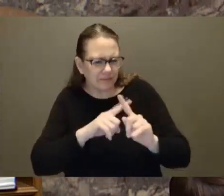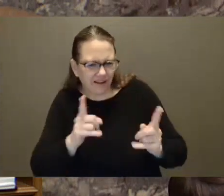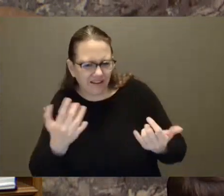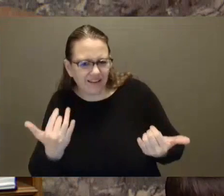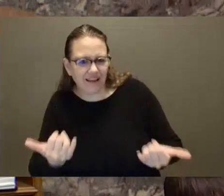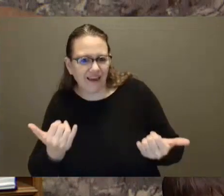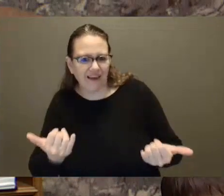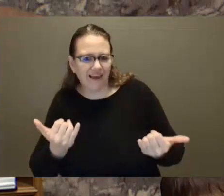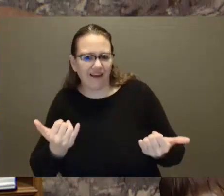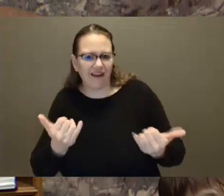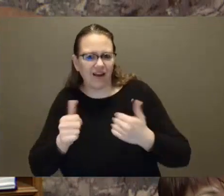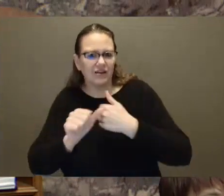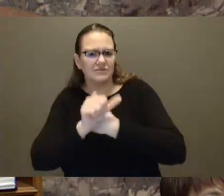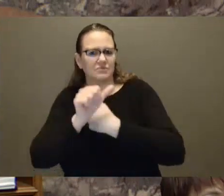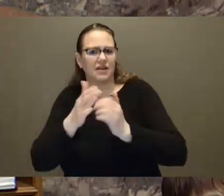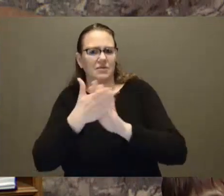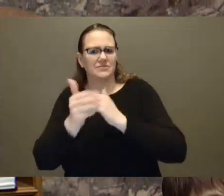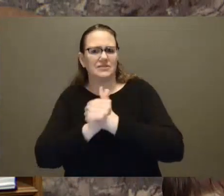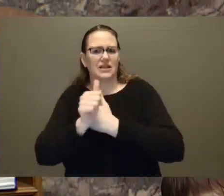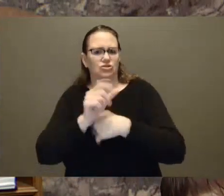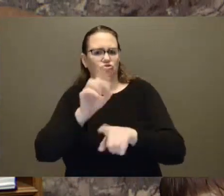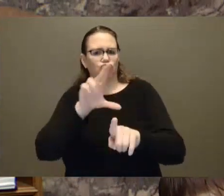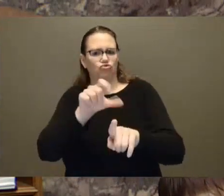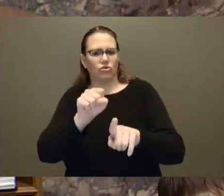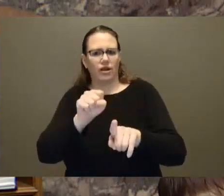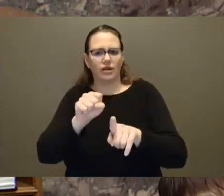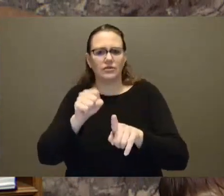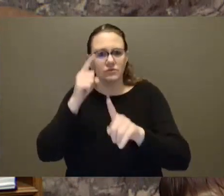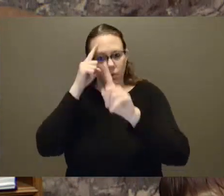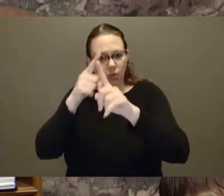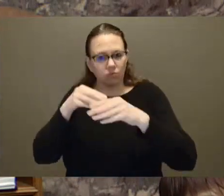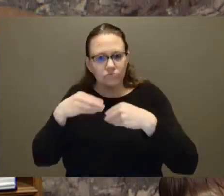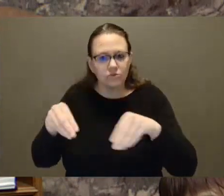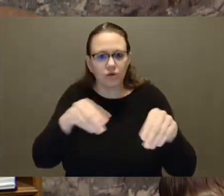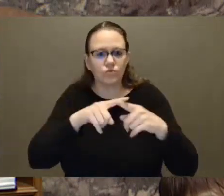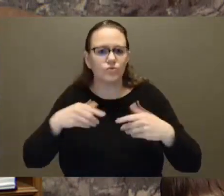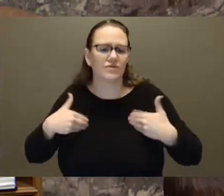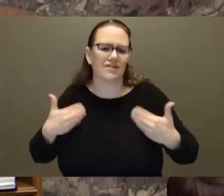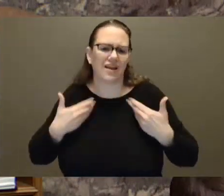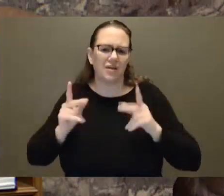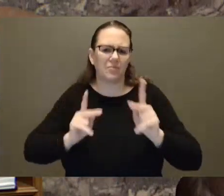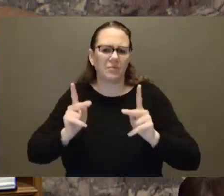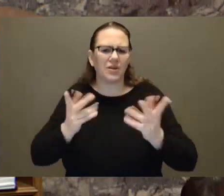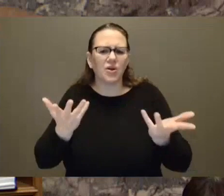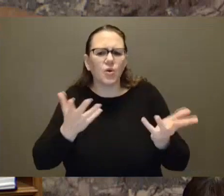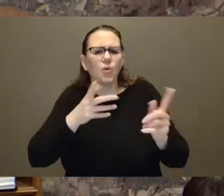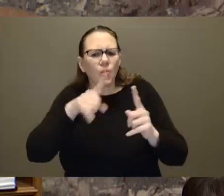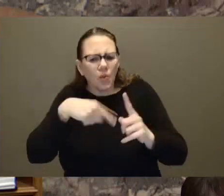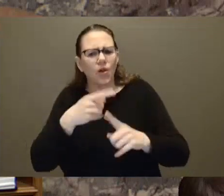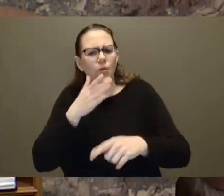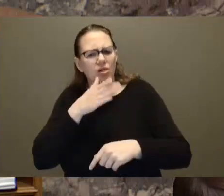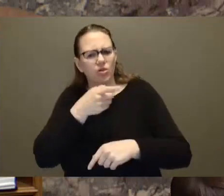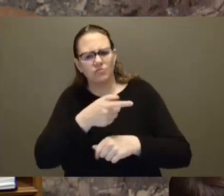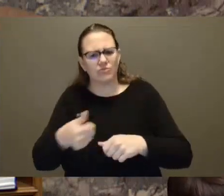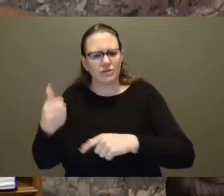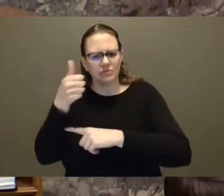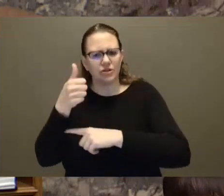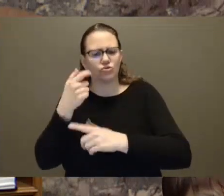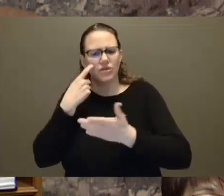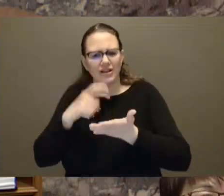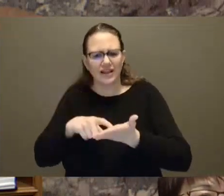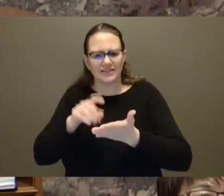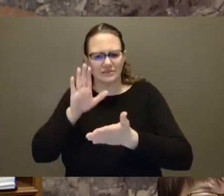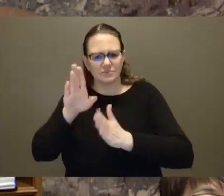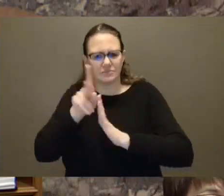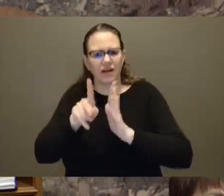here in British Columbia, when will the Premier recognize the damage of his policies and scrap this entire reckless